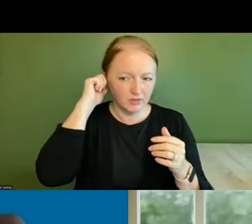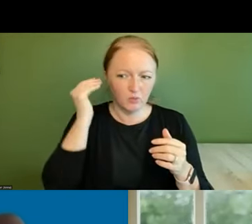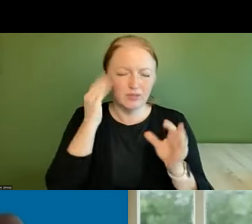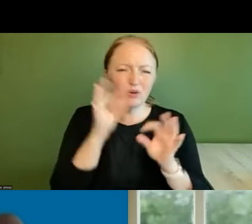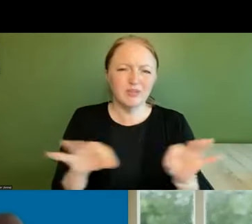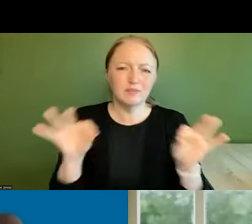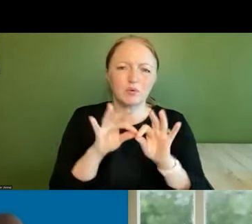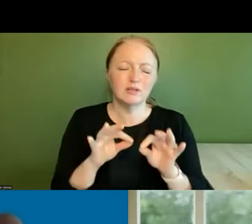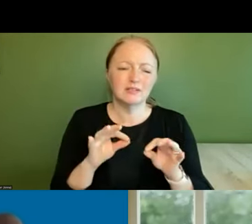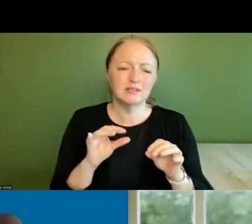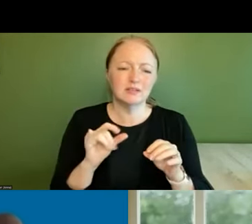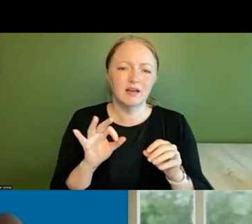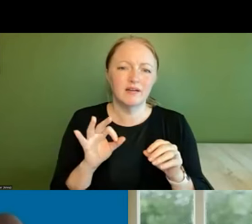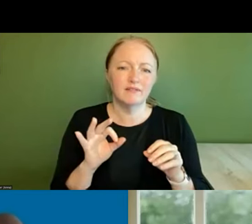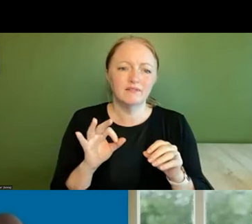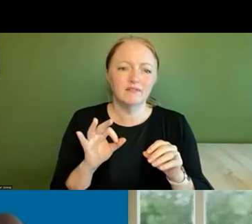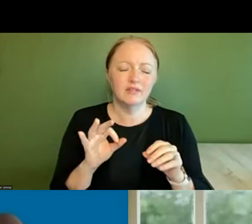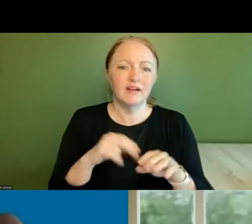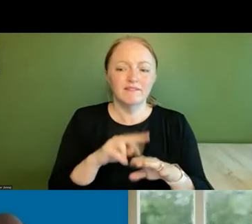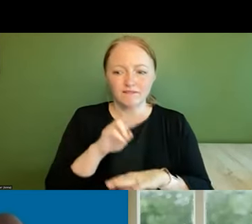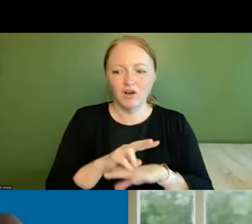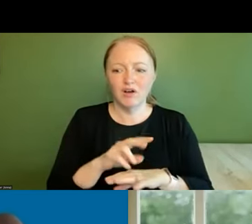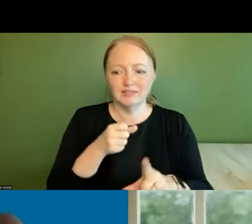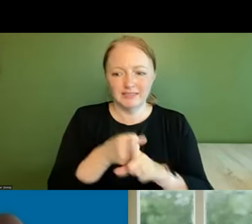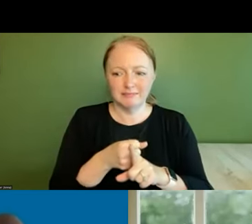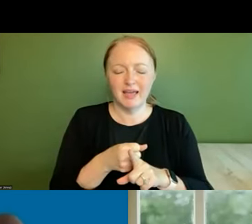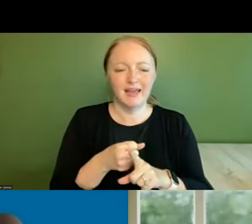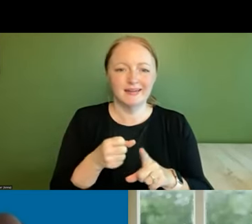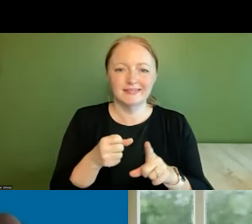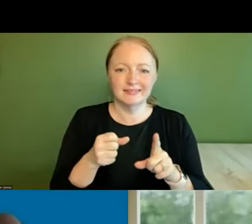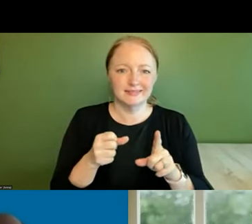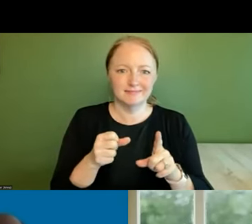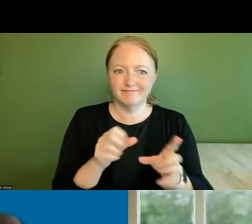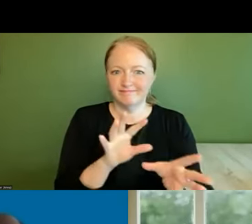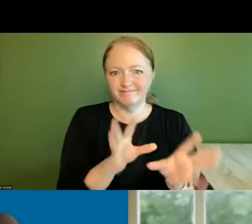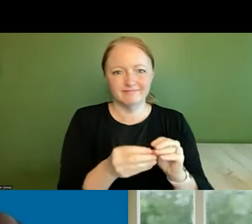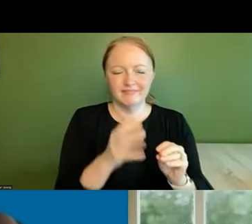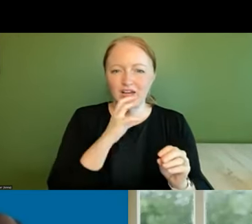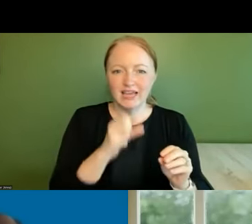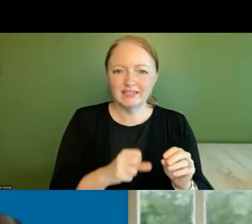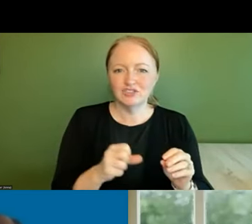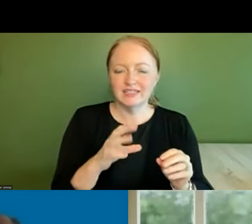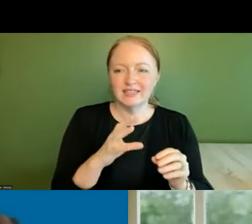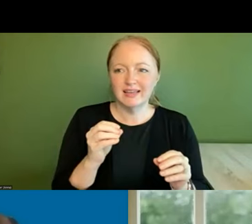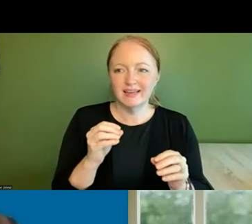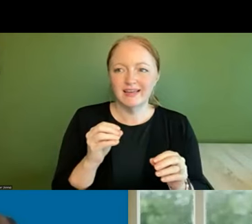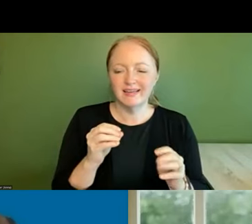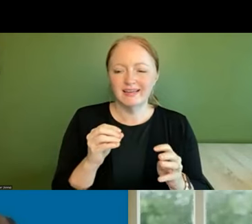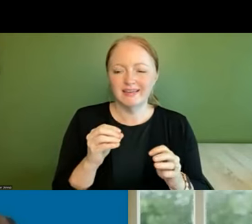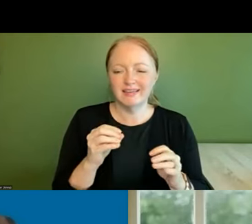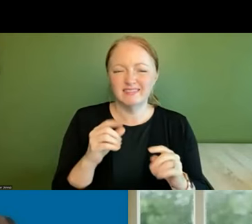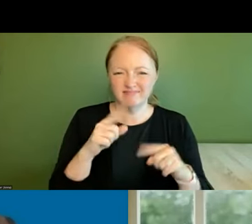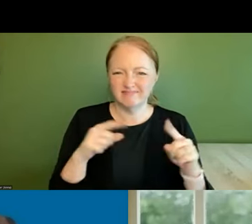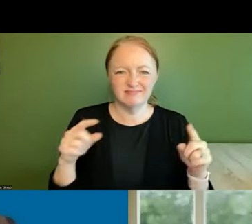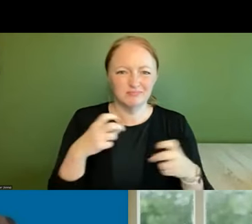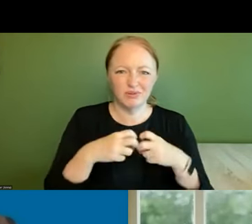of how falls impact overall for aging and and just a whole myriad